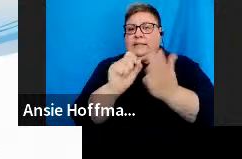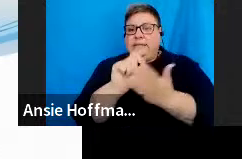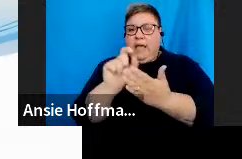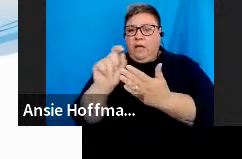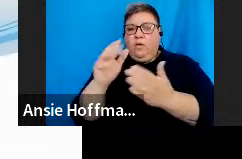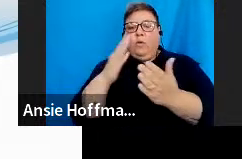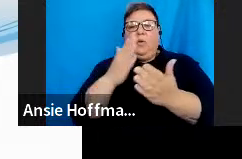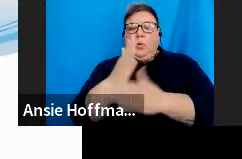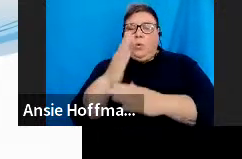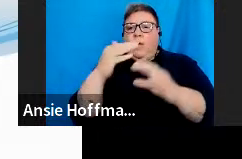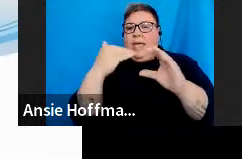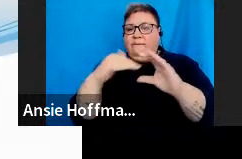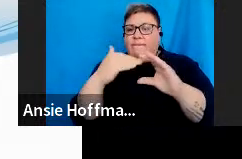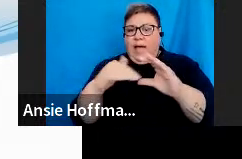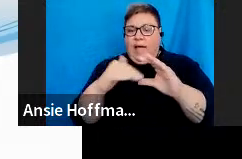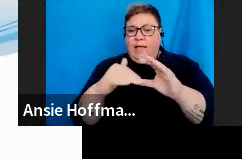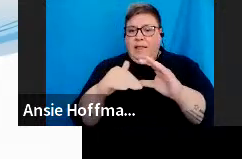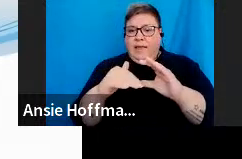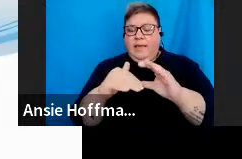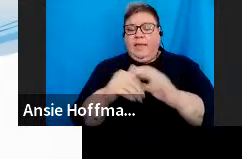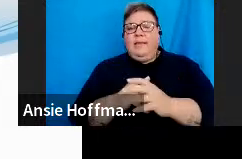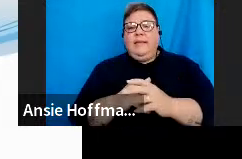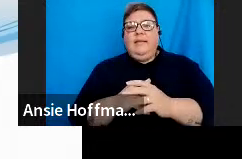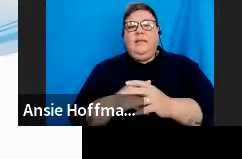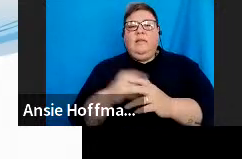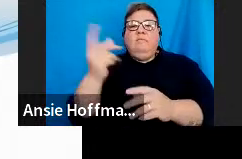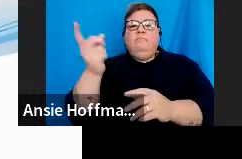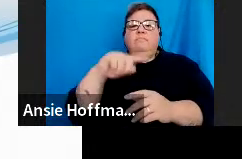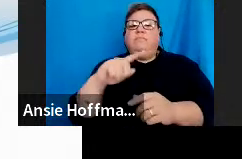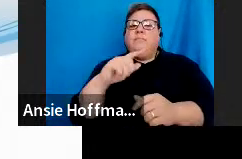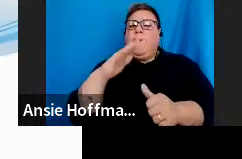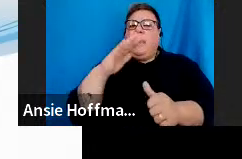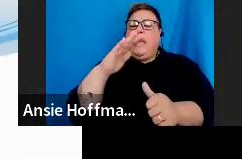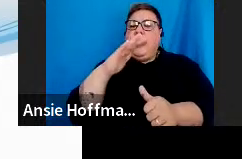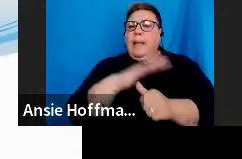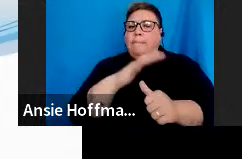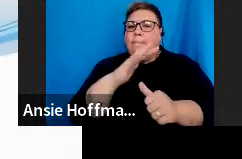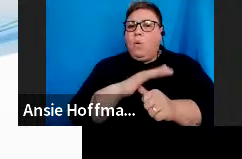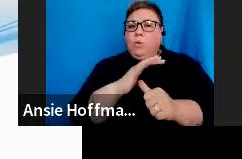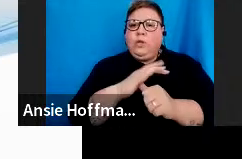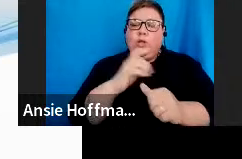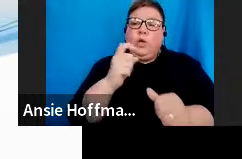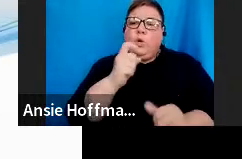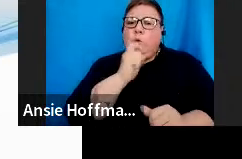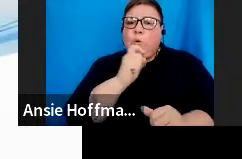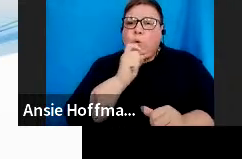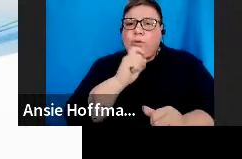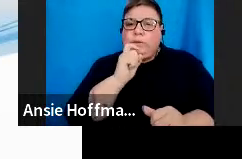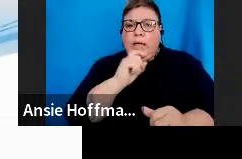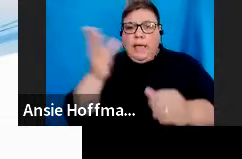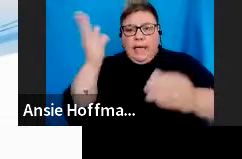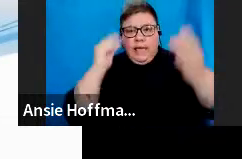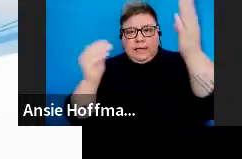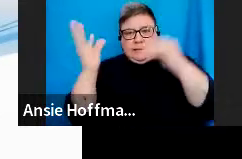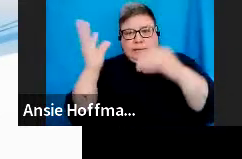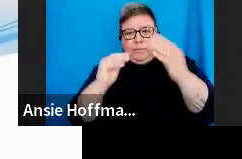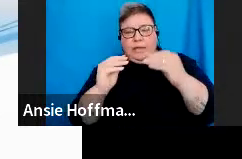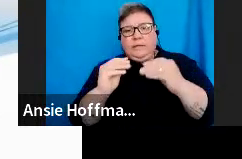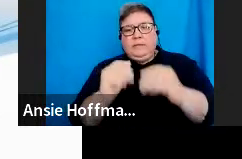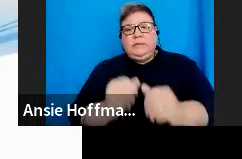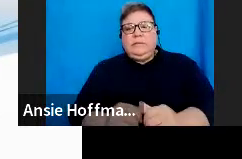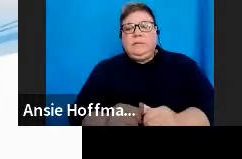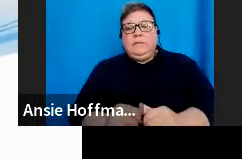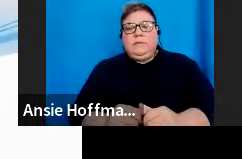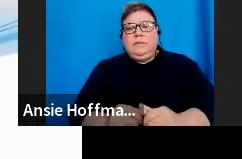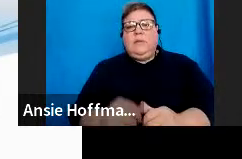as well as important functionalities that will improve your user experience whenever you are having to do tax